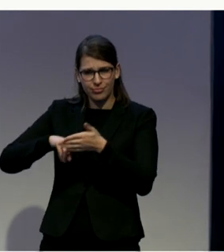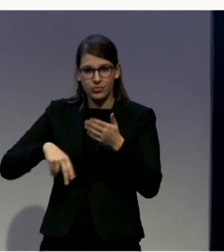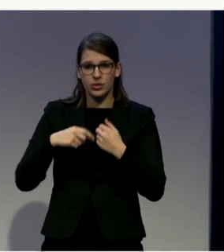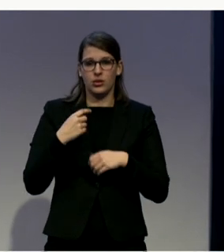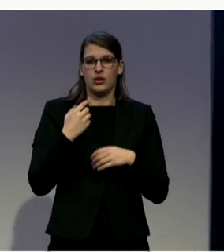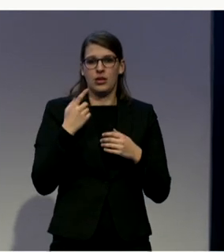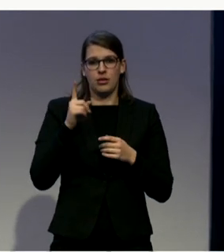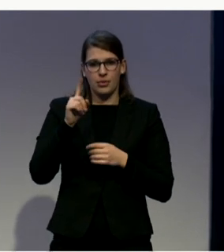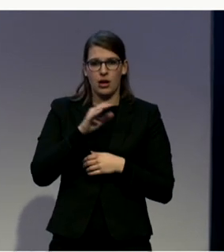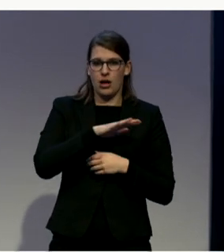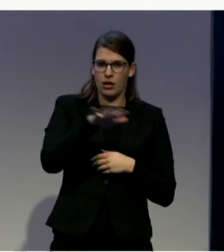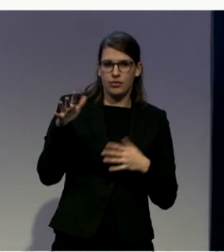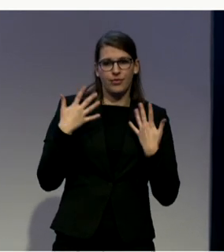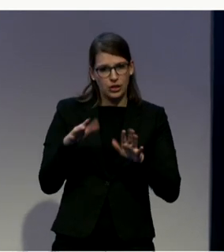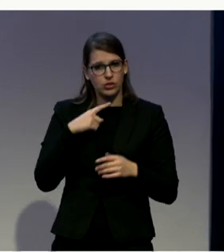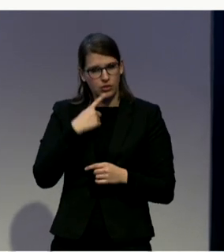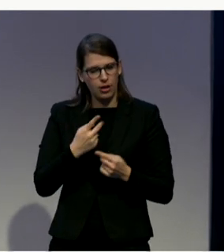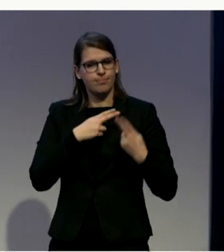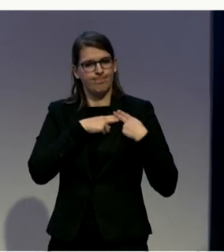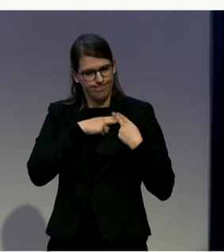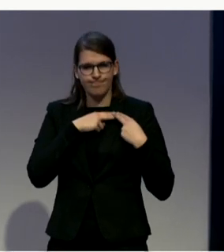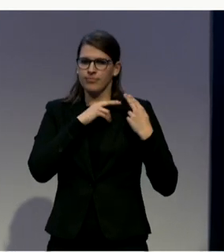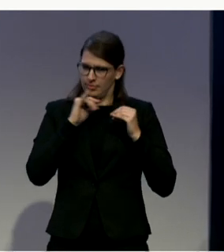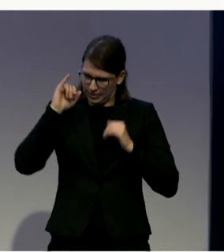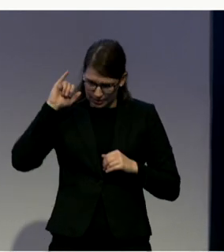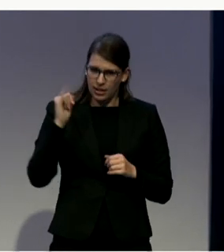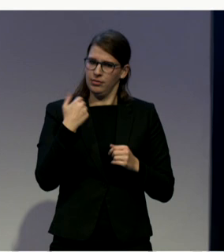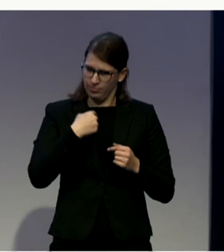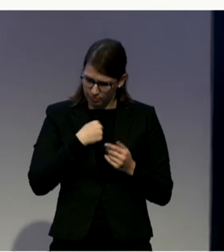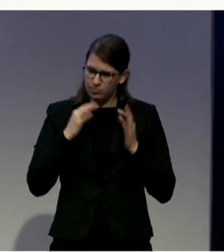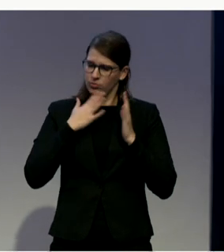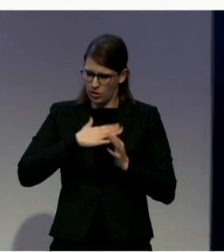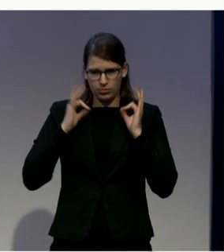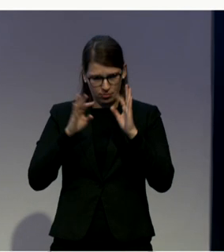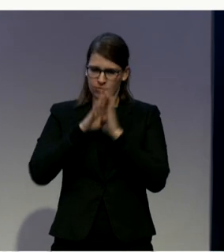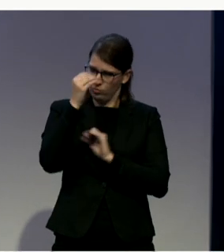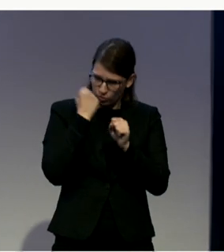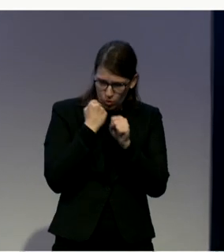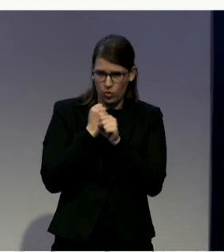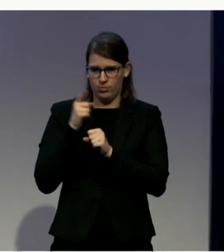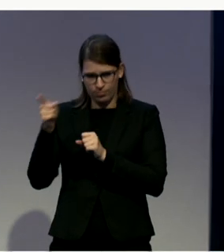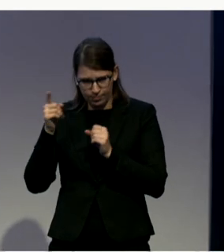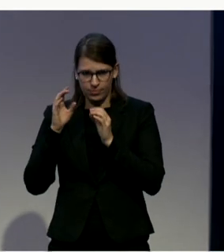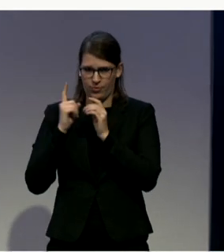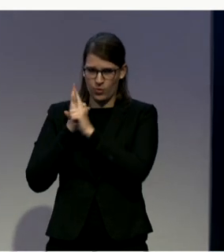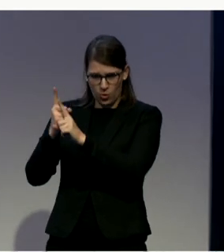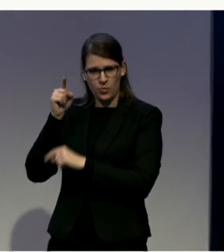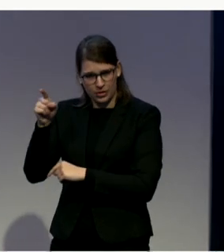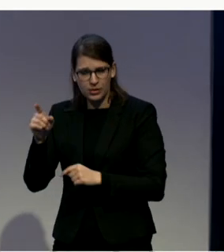And they will not do it if nobody demands for them. We have to learn how to use CRPD